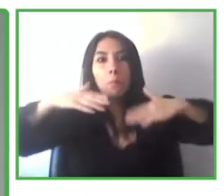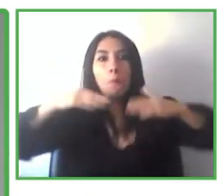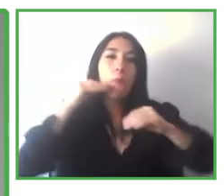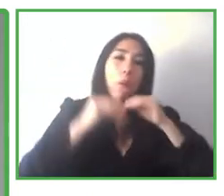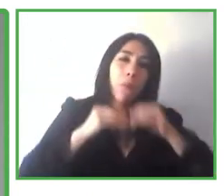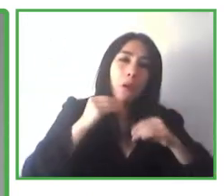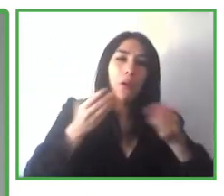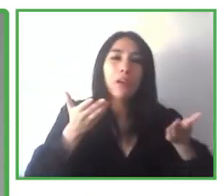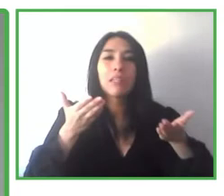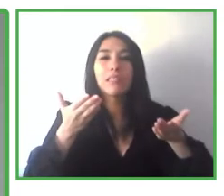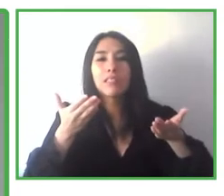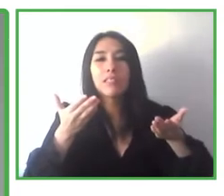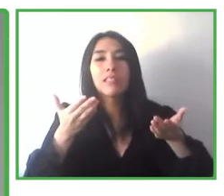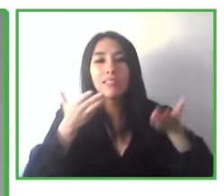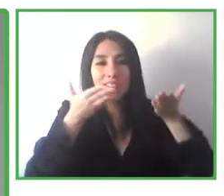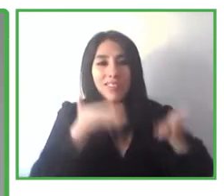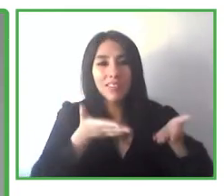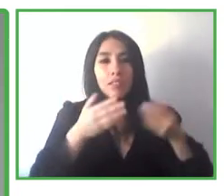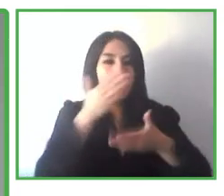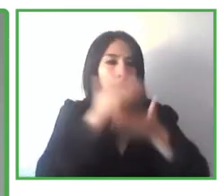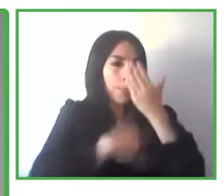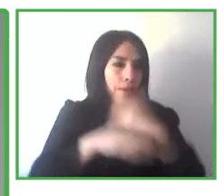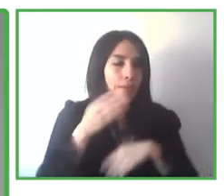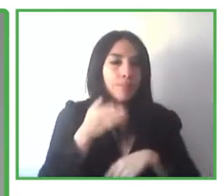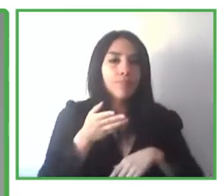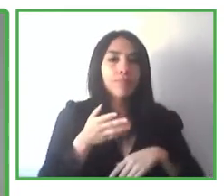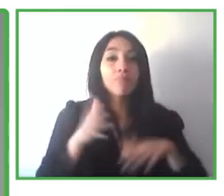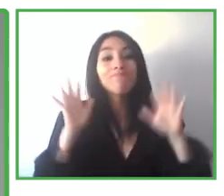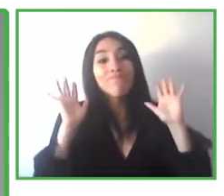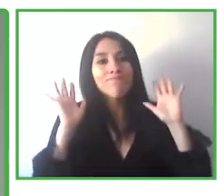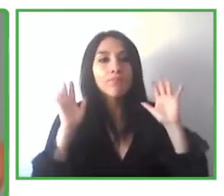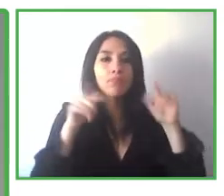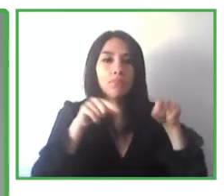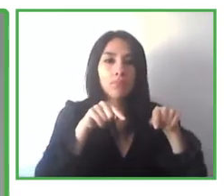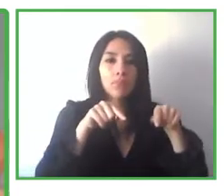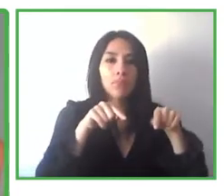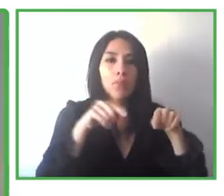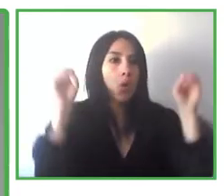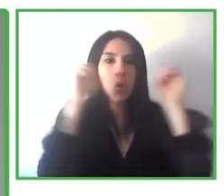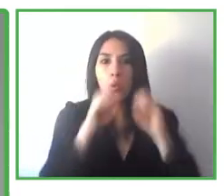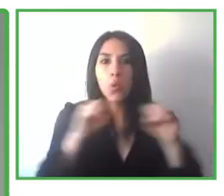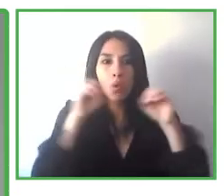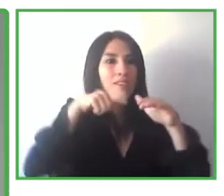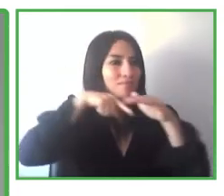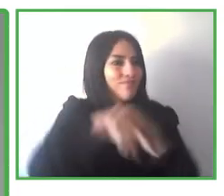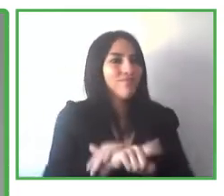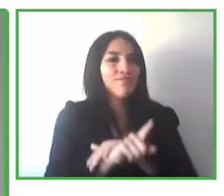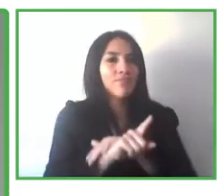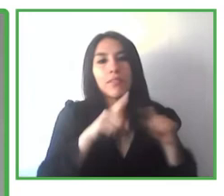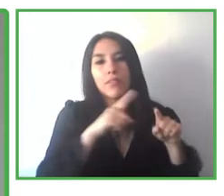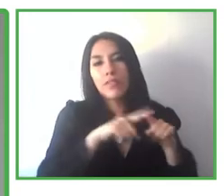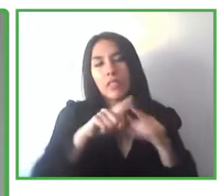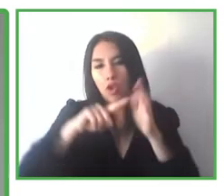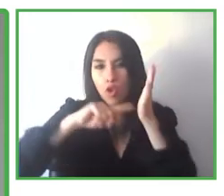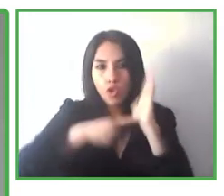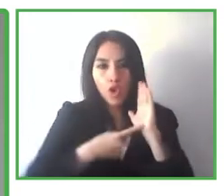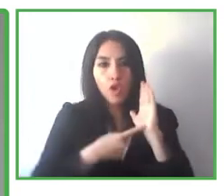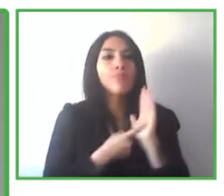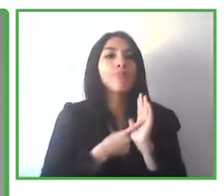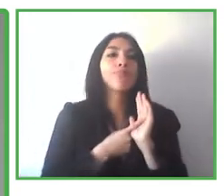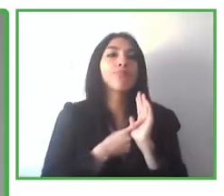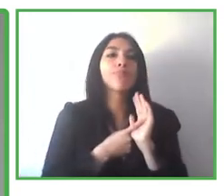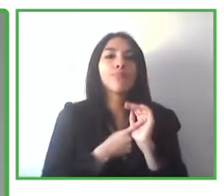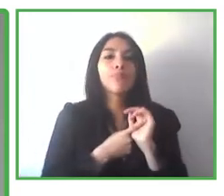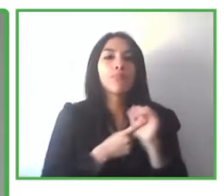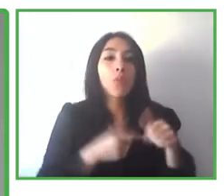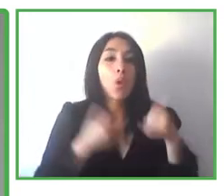with disabilities may not access to formal education. many of them with disabilities may not have access to certain